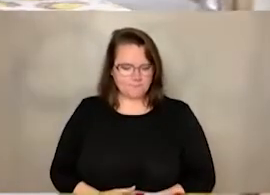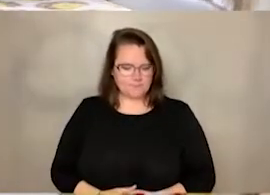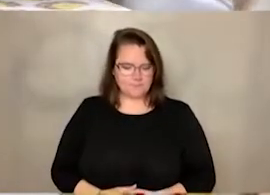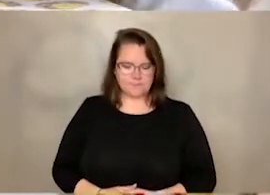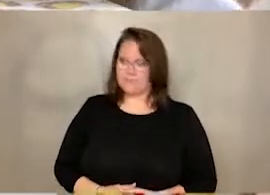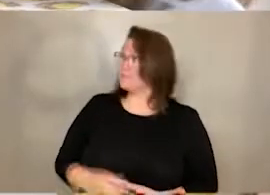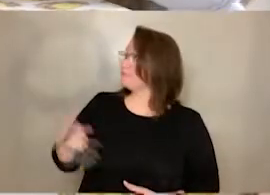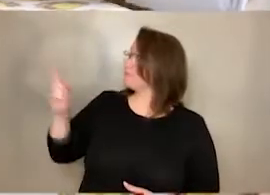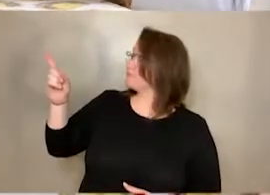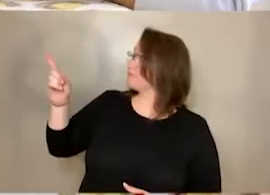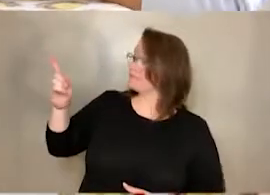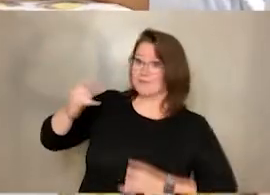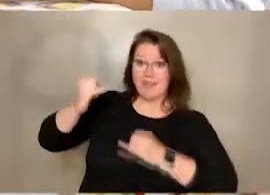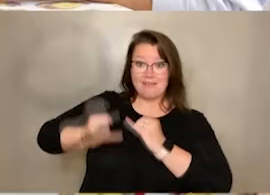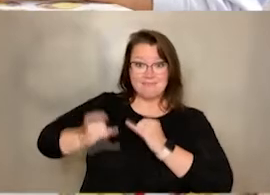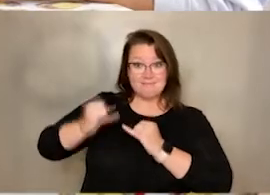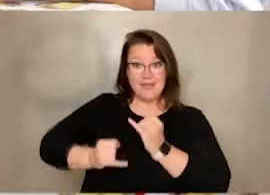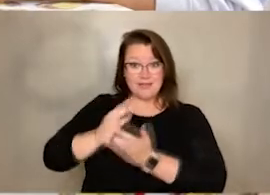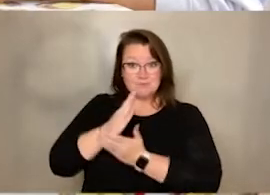of our story,